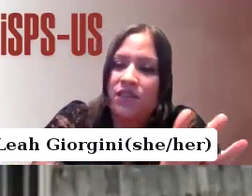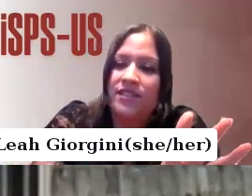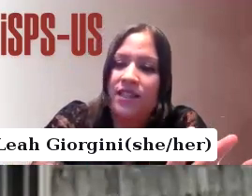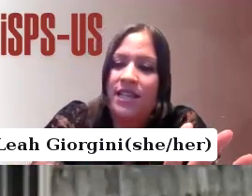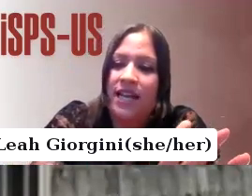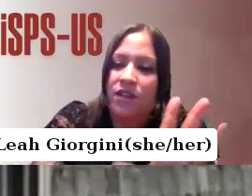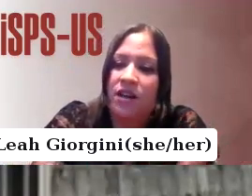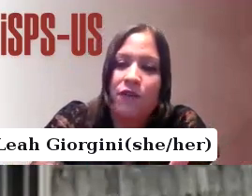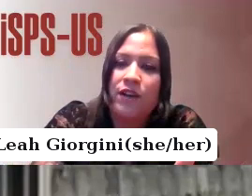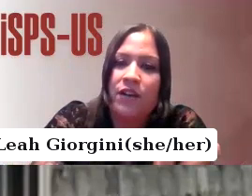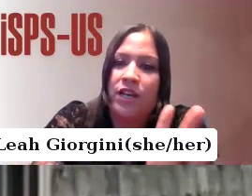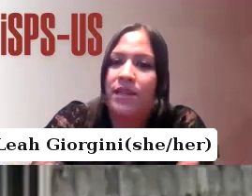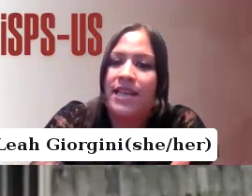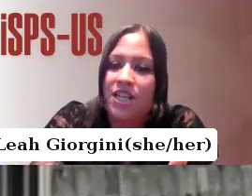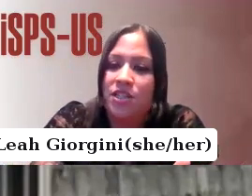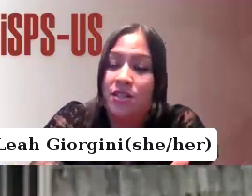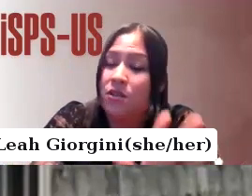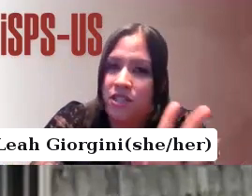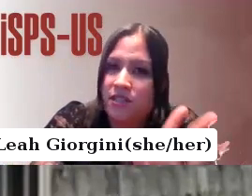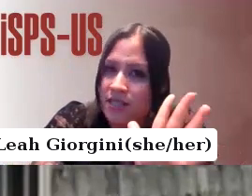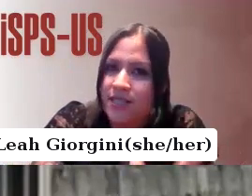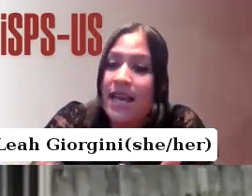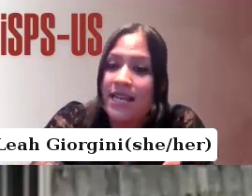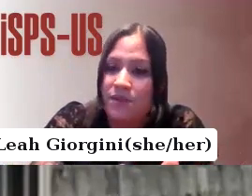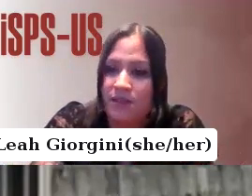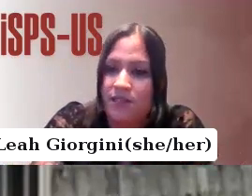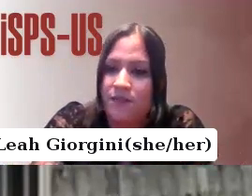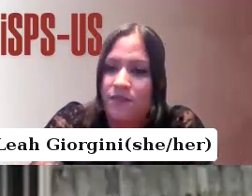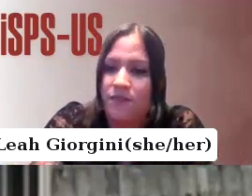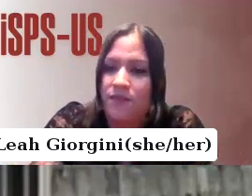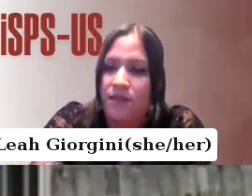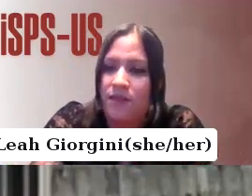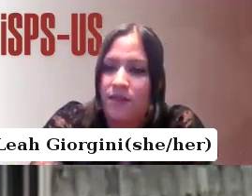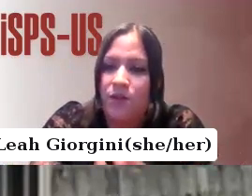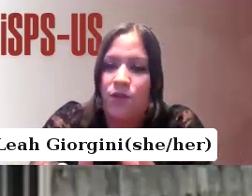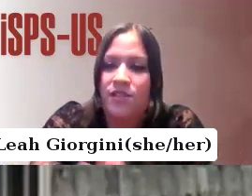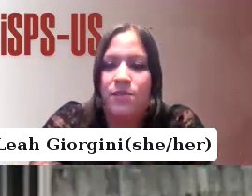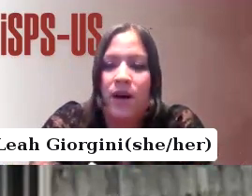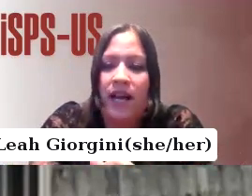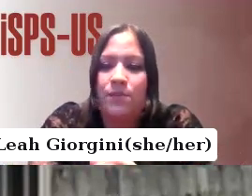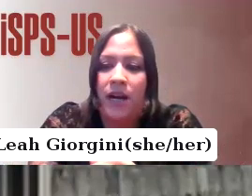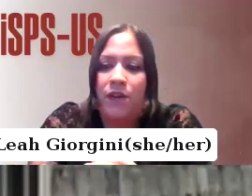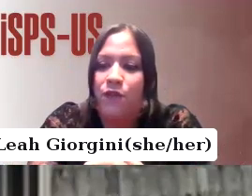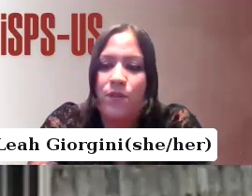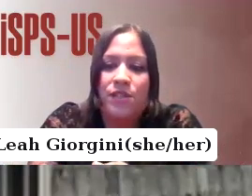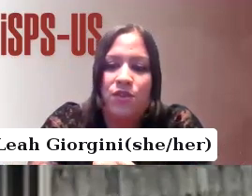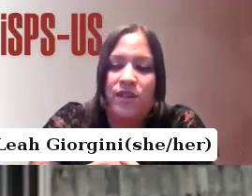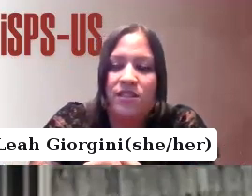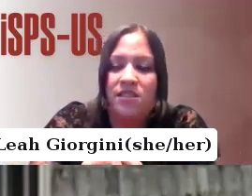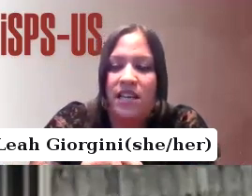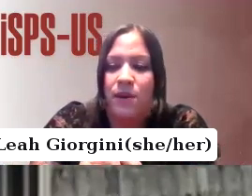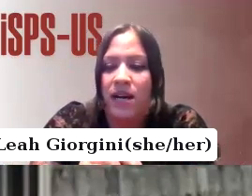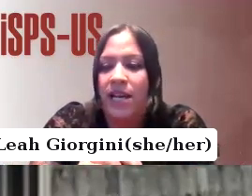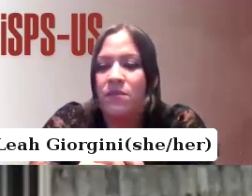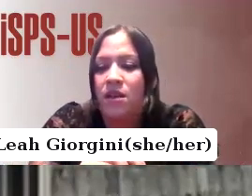elements could facilitate recovery and rehabilitation, not just containment. It was inspired by reformist